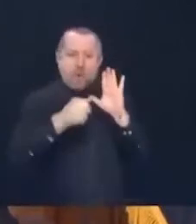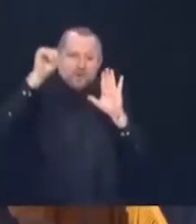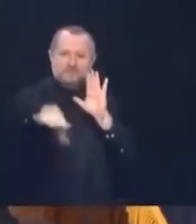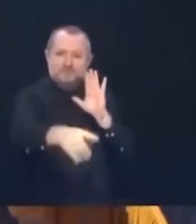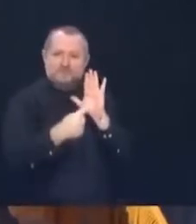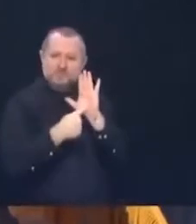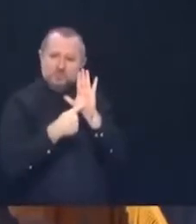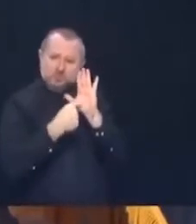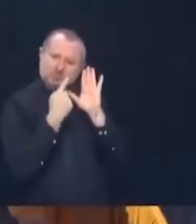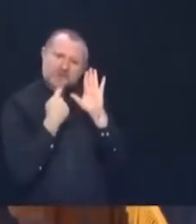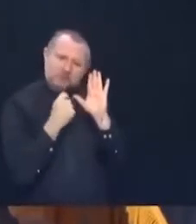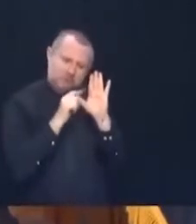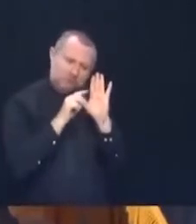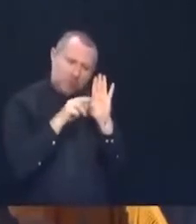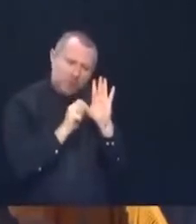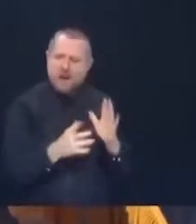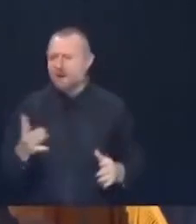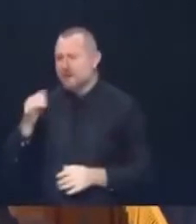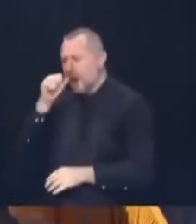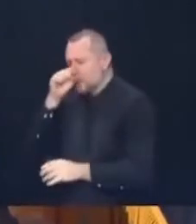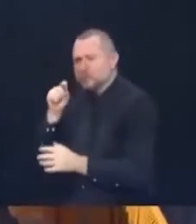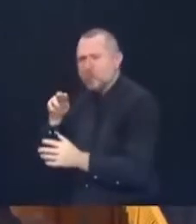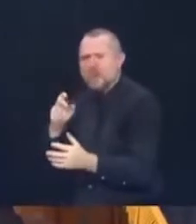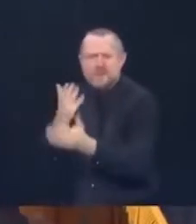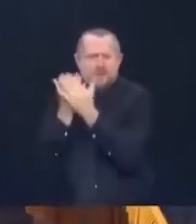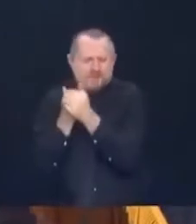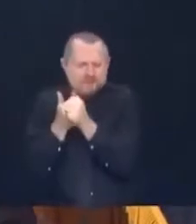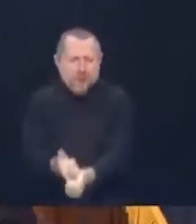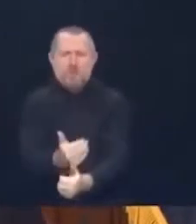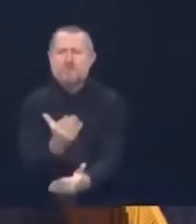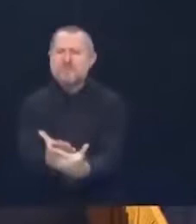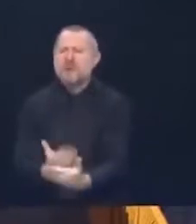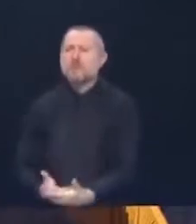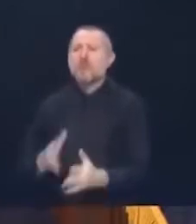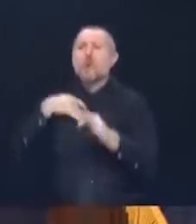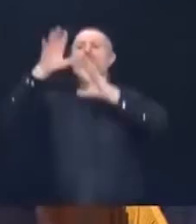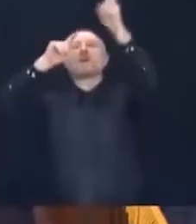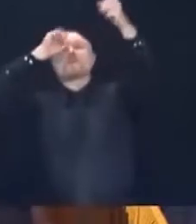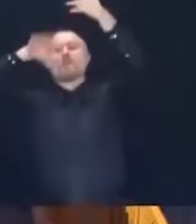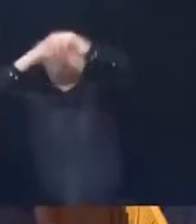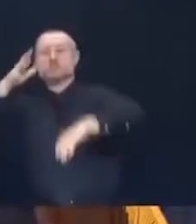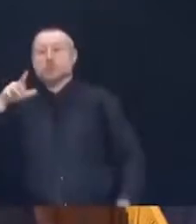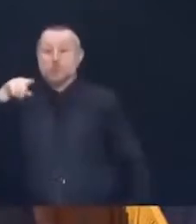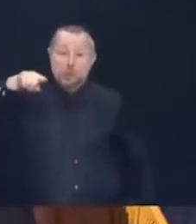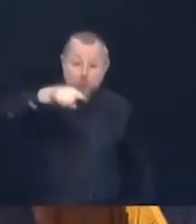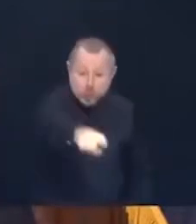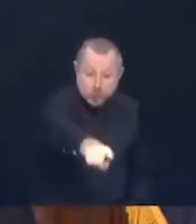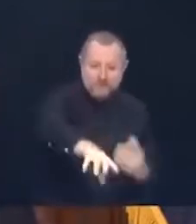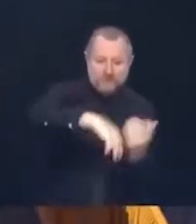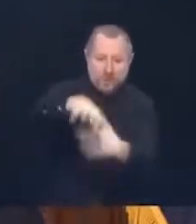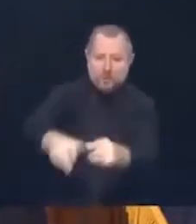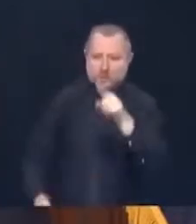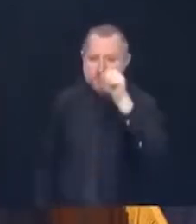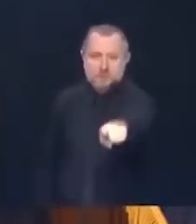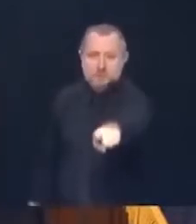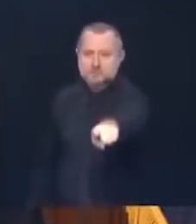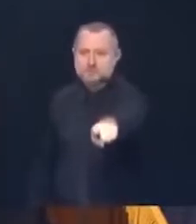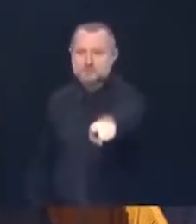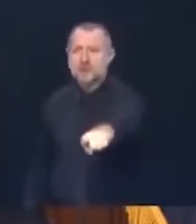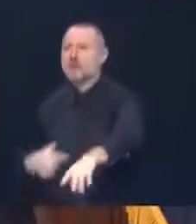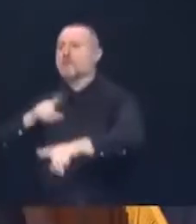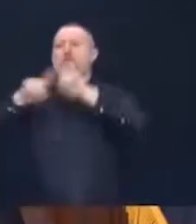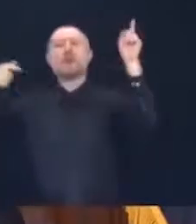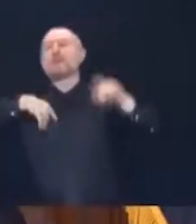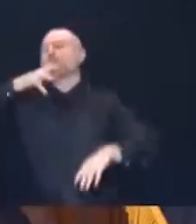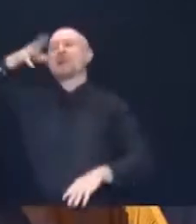a red zone. Follow the facts. I'm still confused. Well, then you're confused. I'm confused. Then I'll tell you what you mean. Parents are still